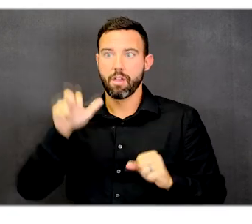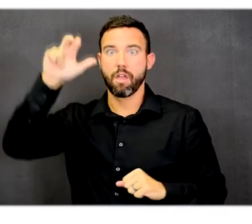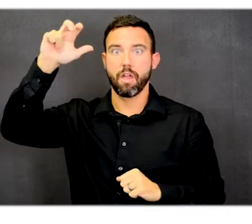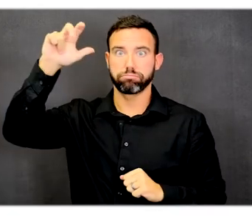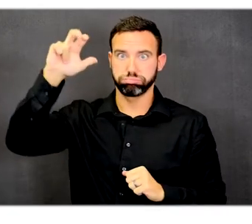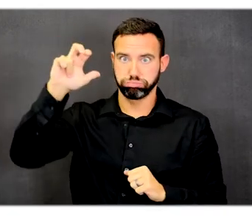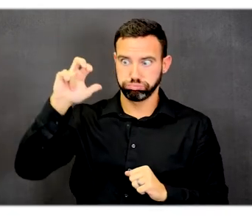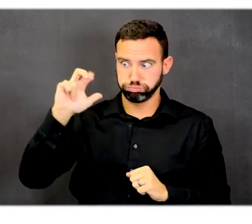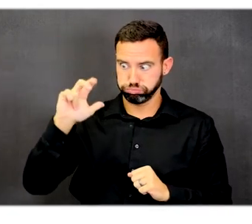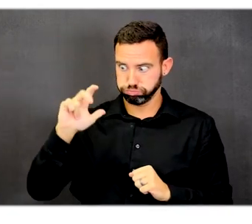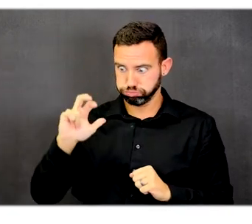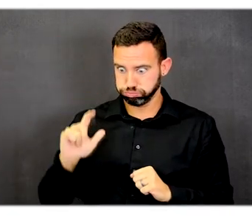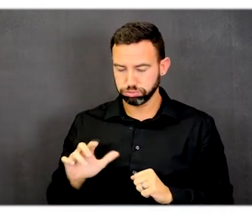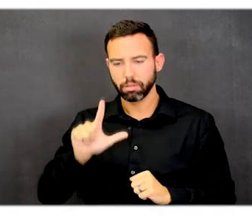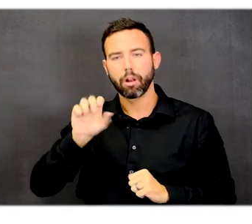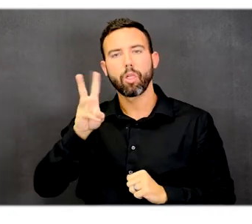level.